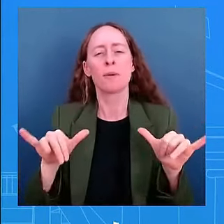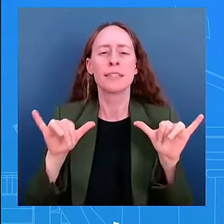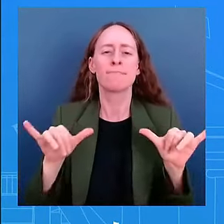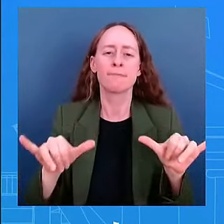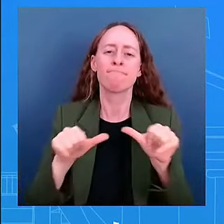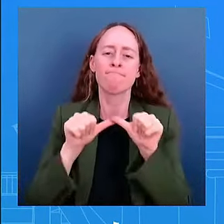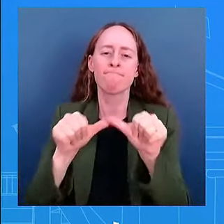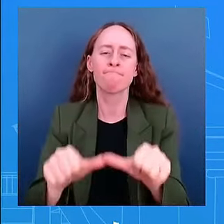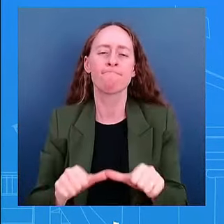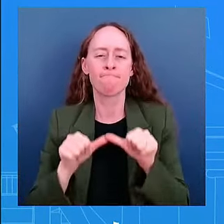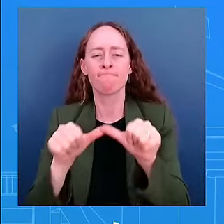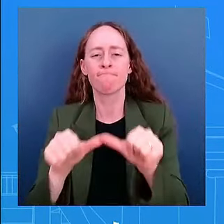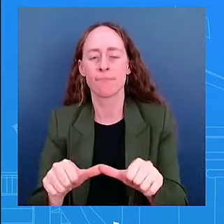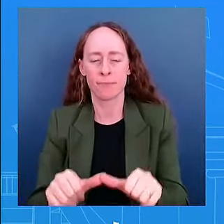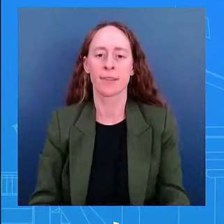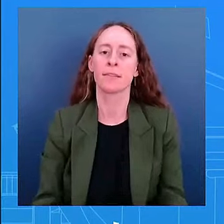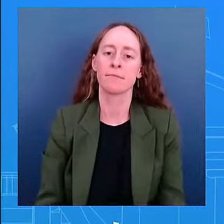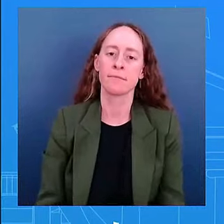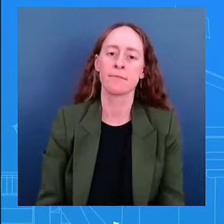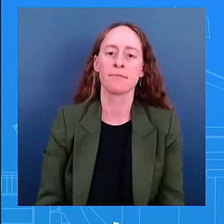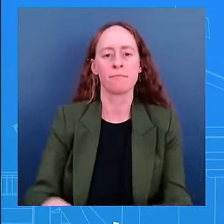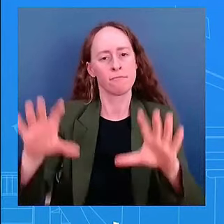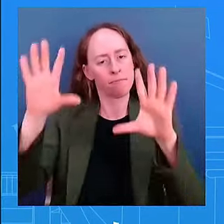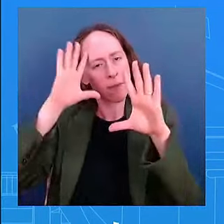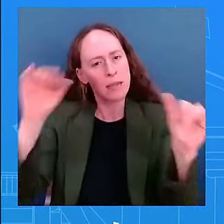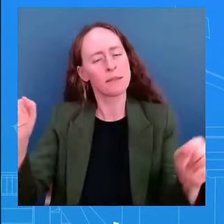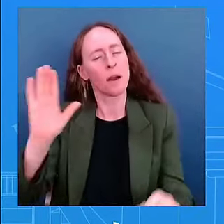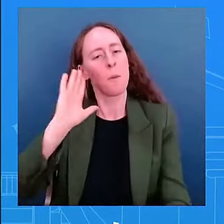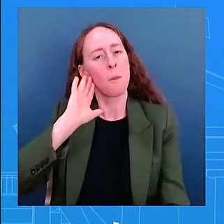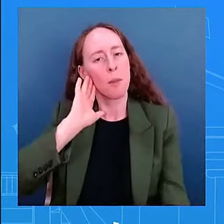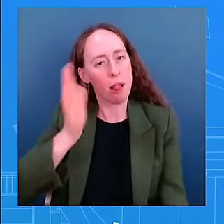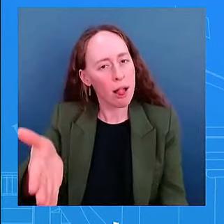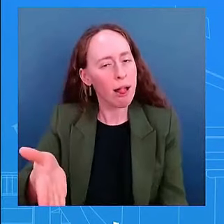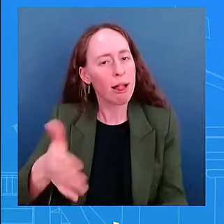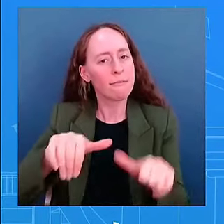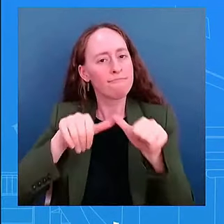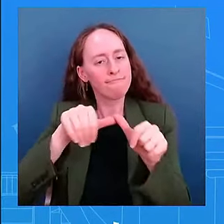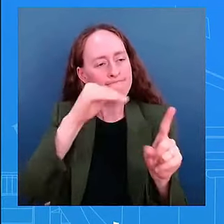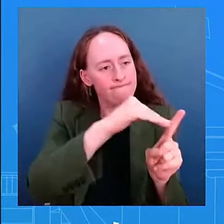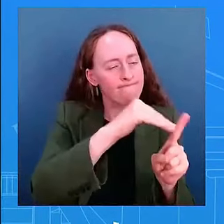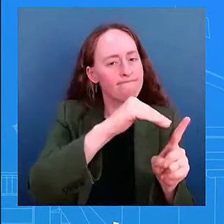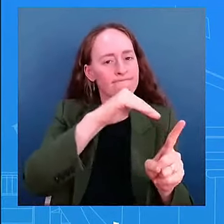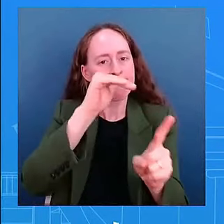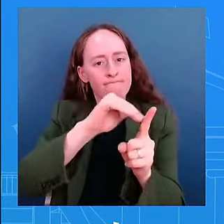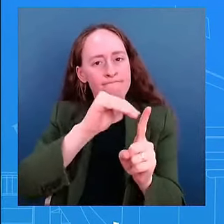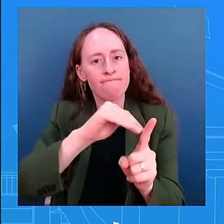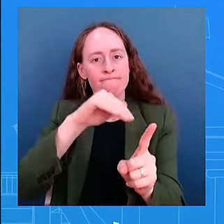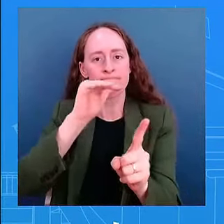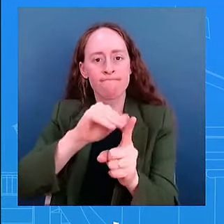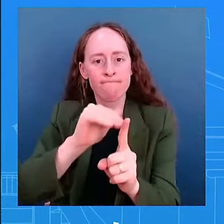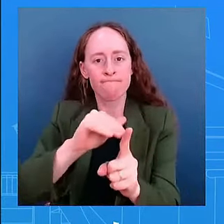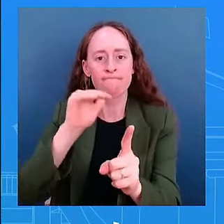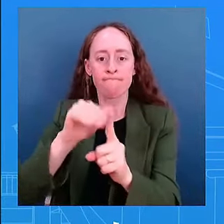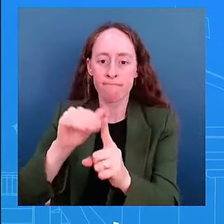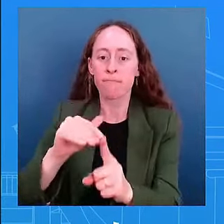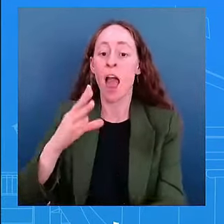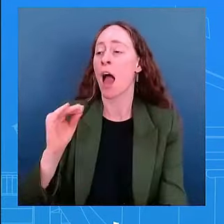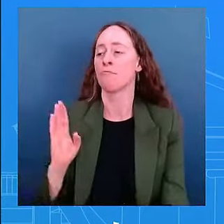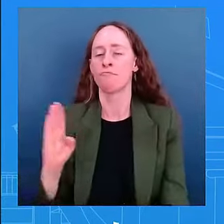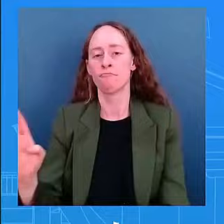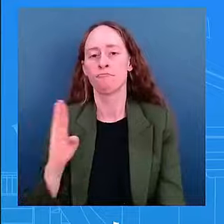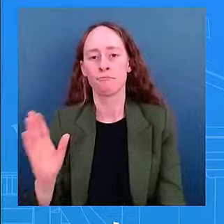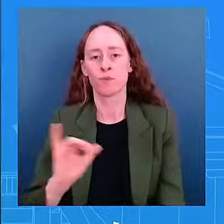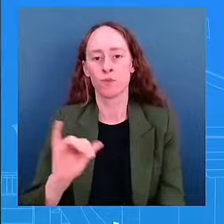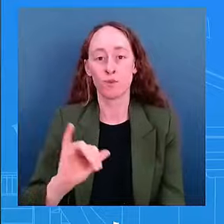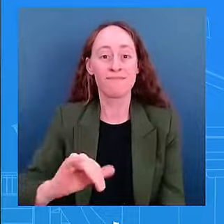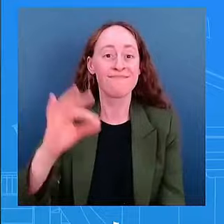have those conversations uh he's going to say what we're saying publicly certainly privately as well all right guys i'll see you tomorrow thank you everyone thank you